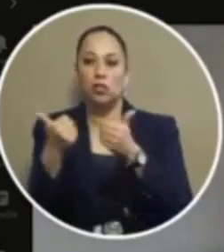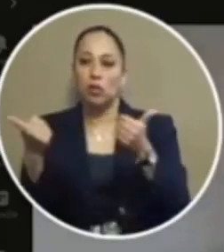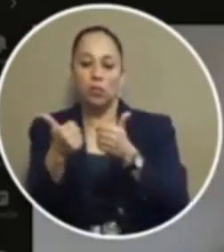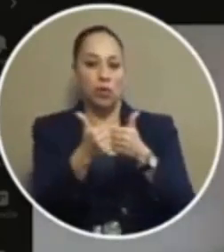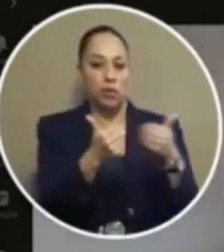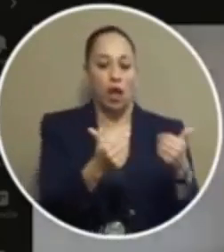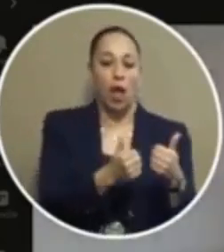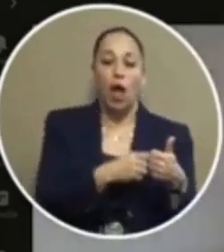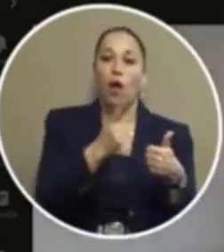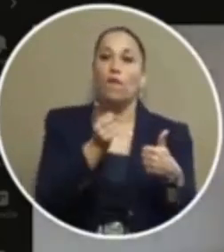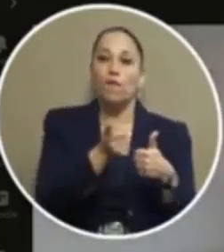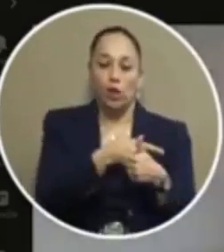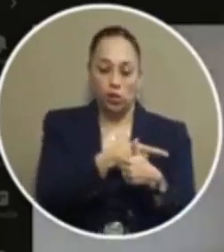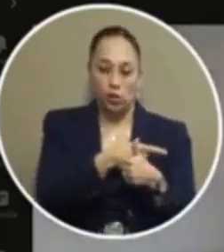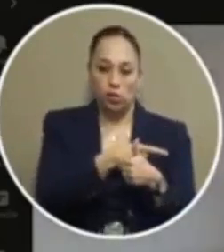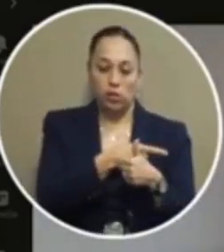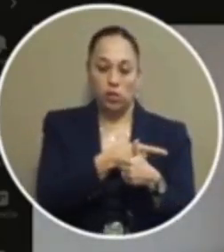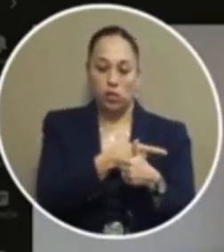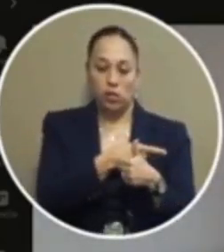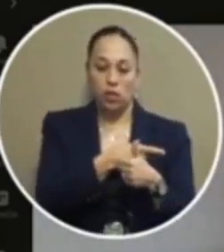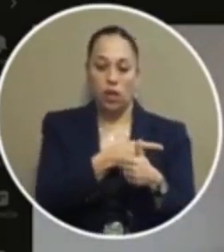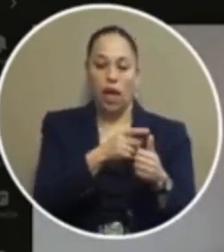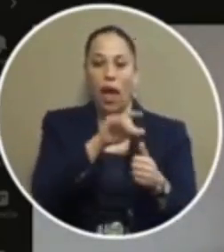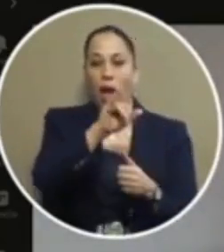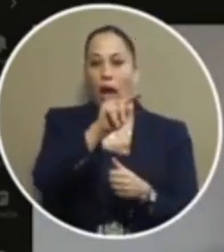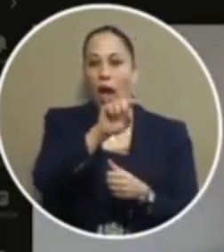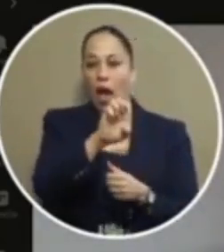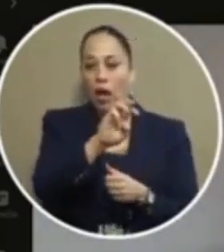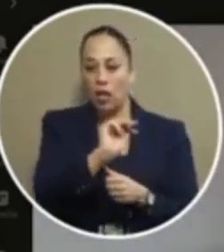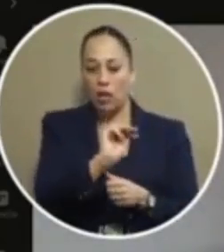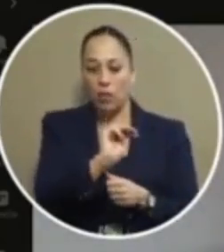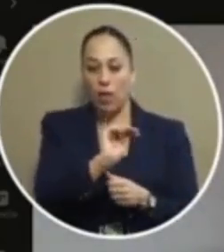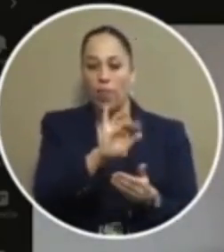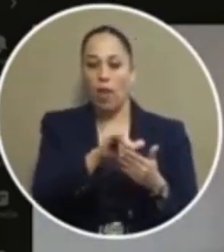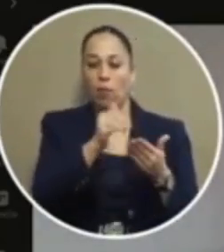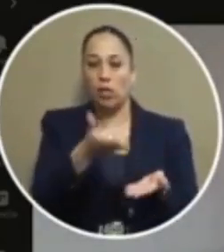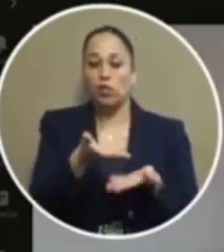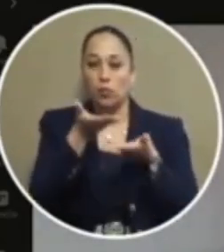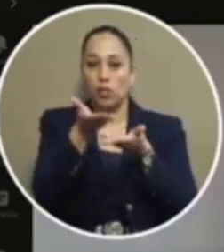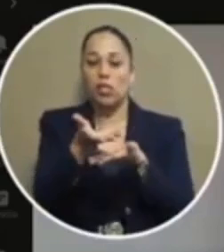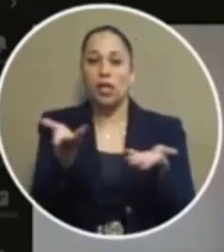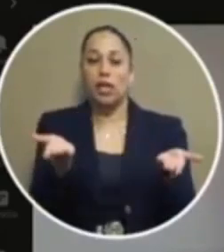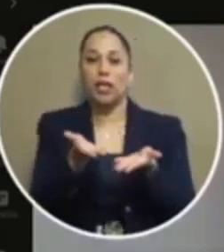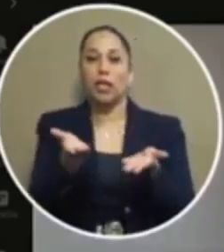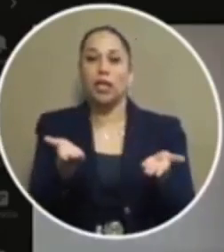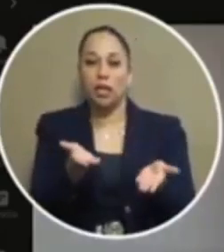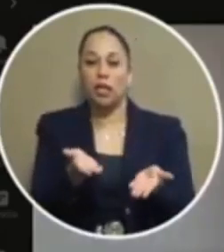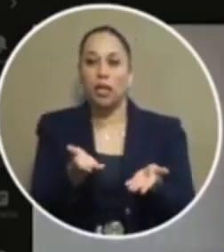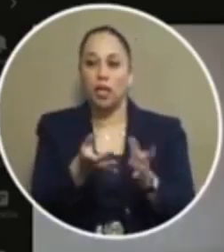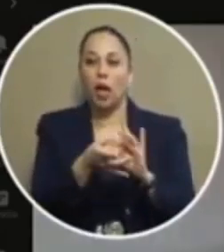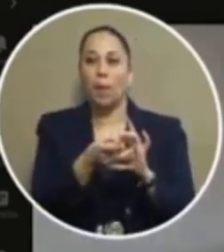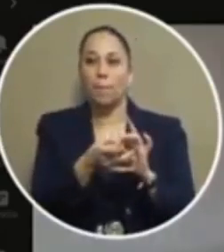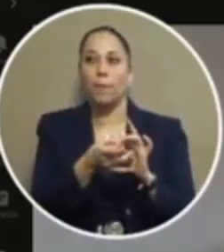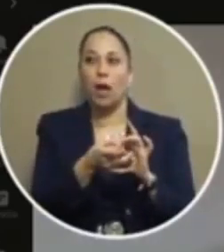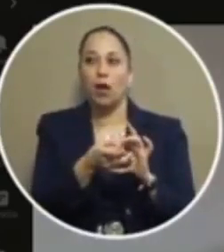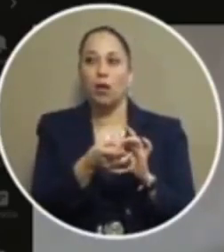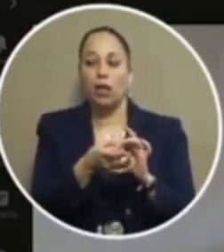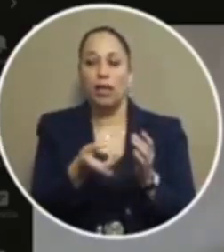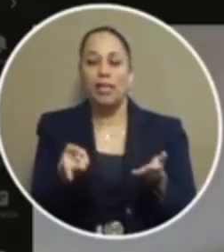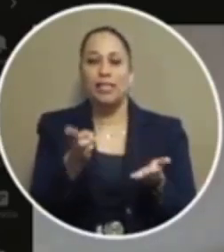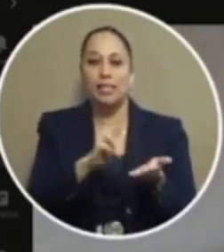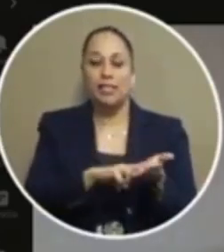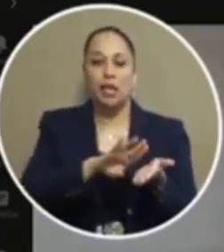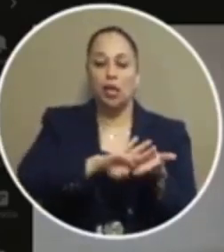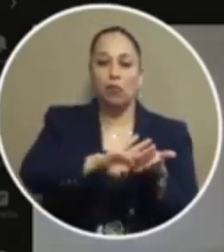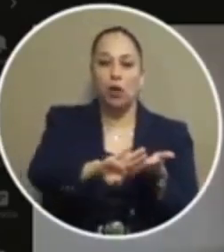i think that first there is the um item that was presented here um about uh site and release